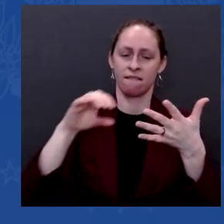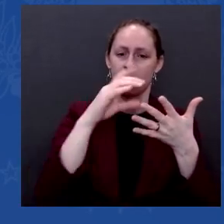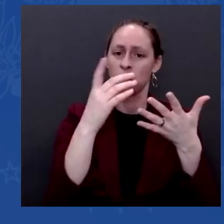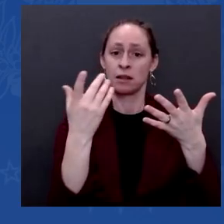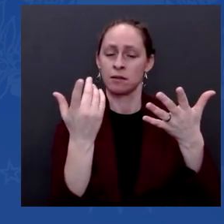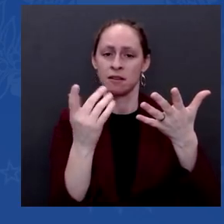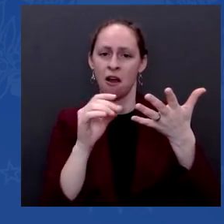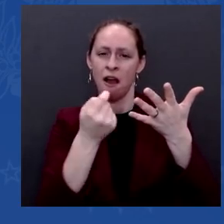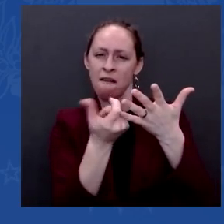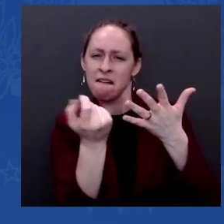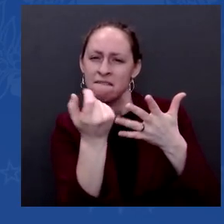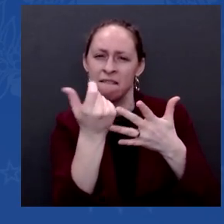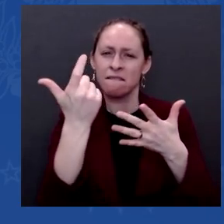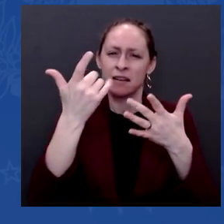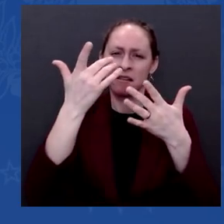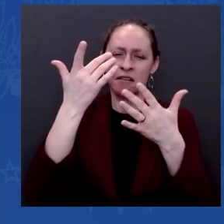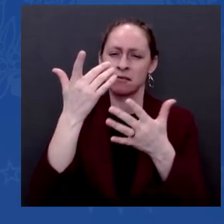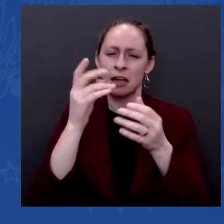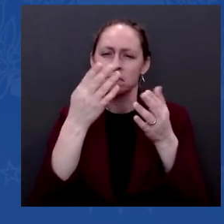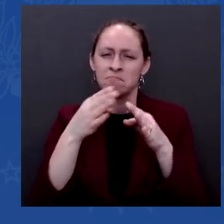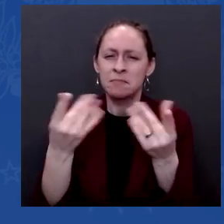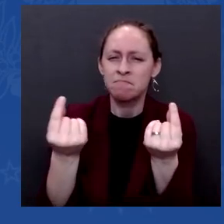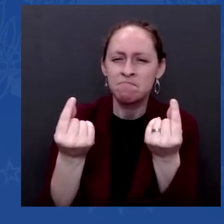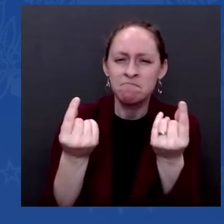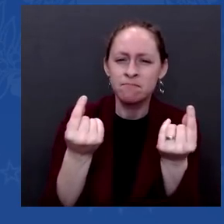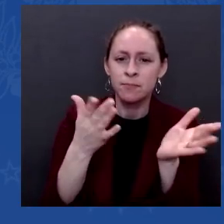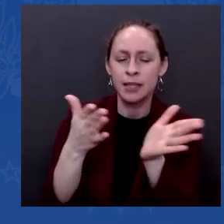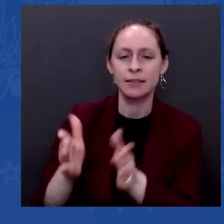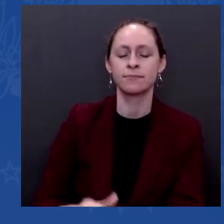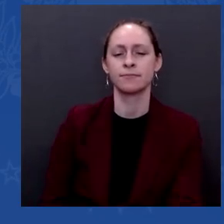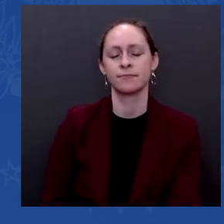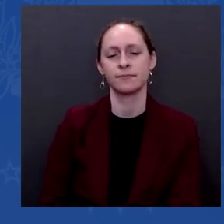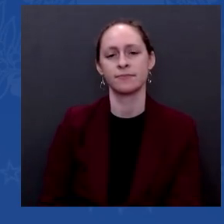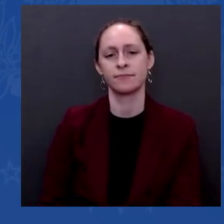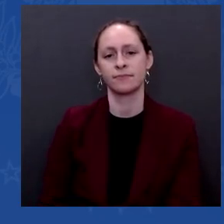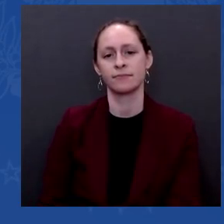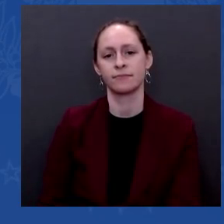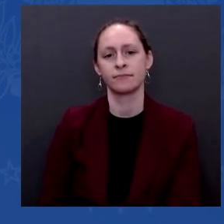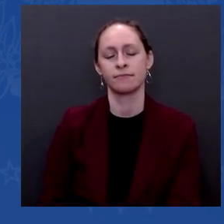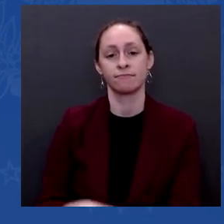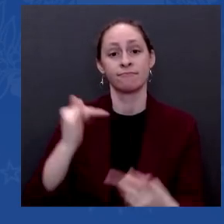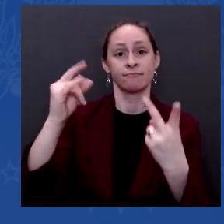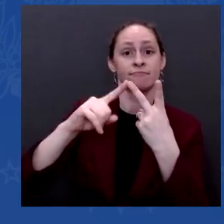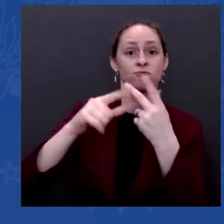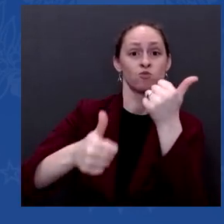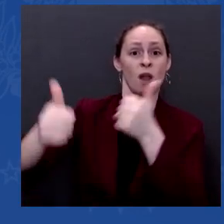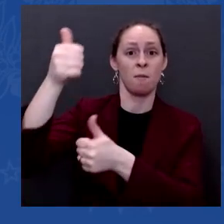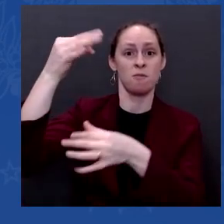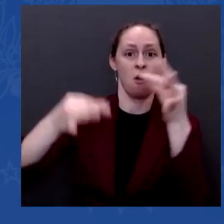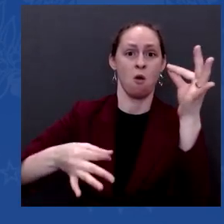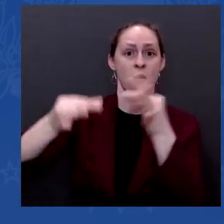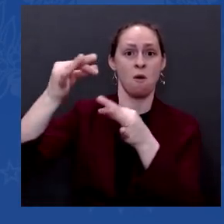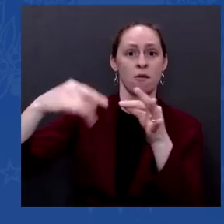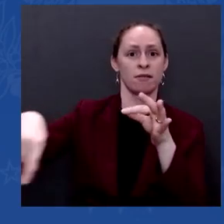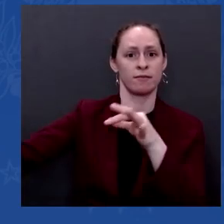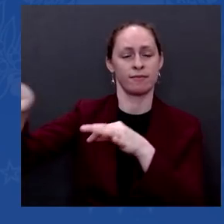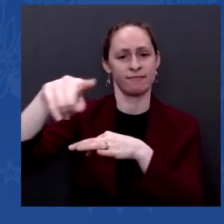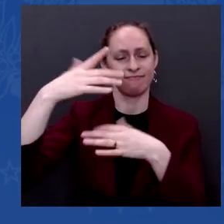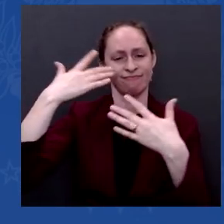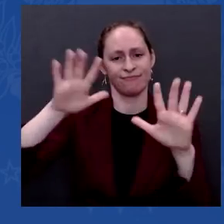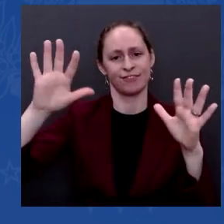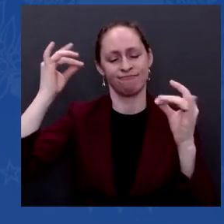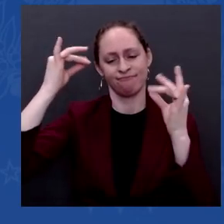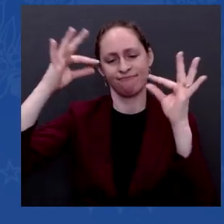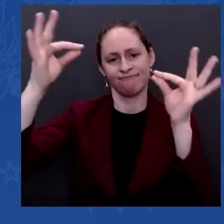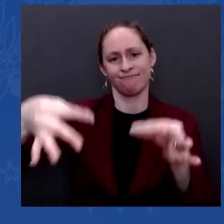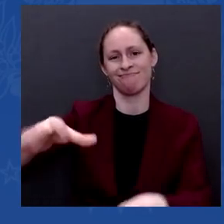larger businesses, are you reconsidering whether to require vaccines for domestic flights as a way to boost vaccination rates? Mr. No.